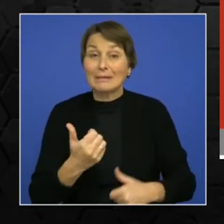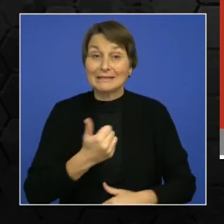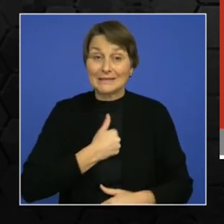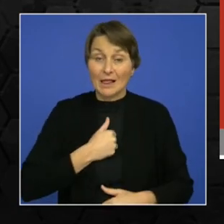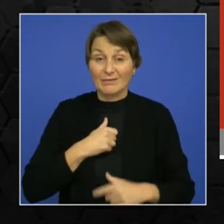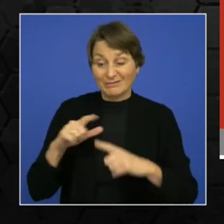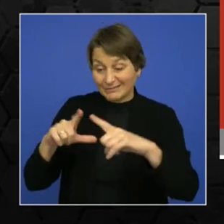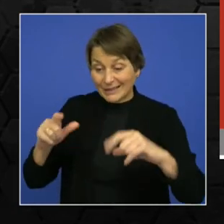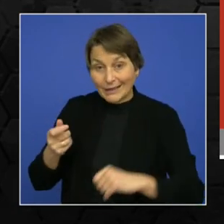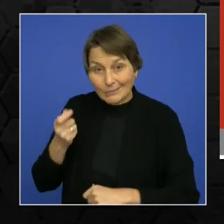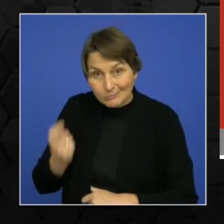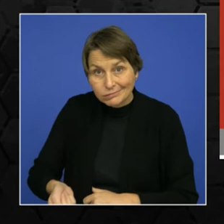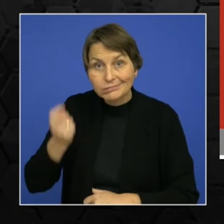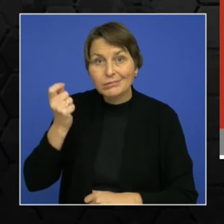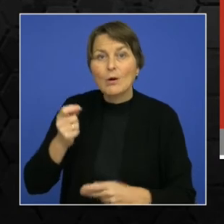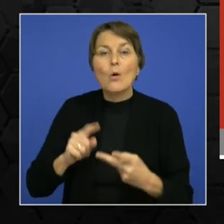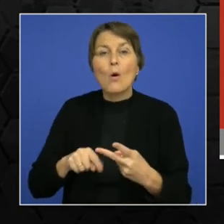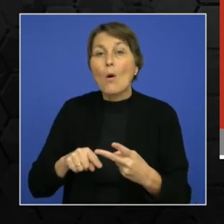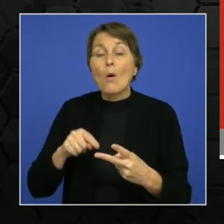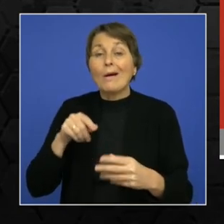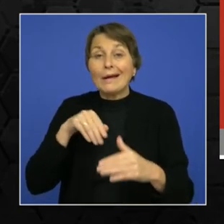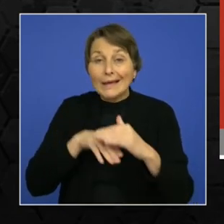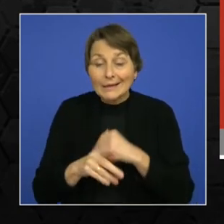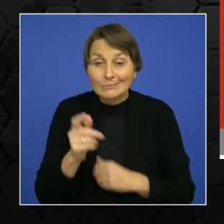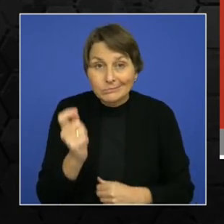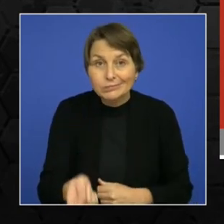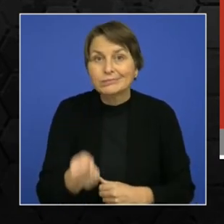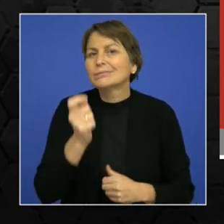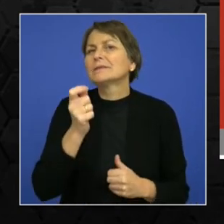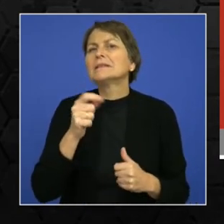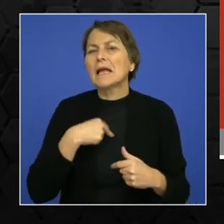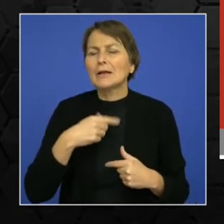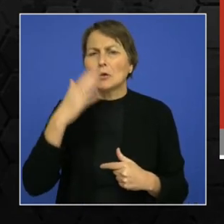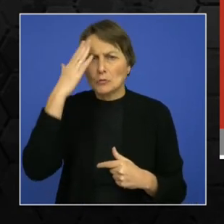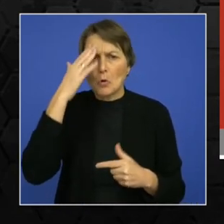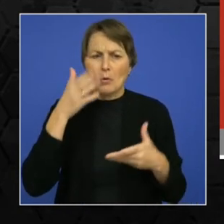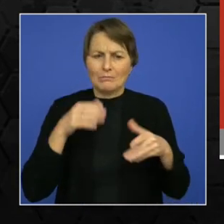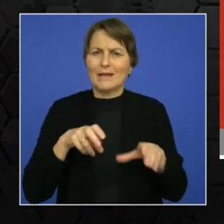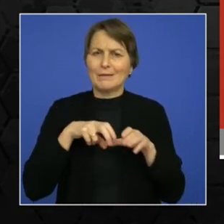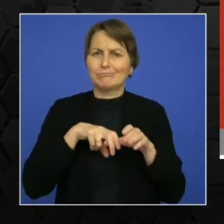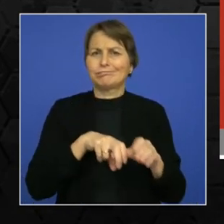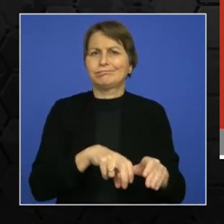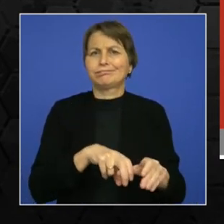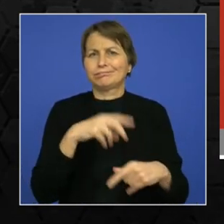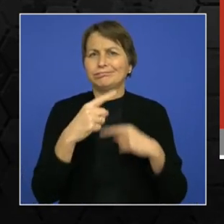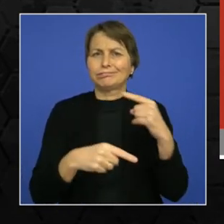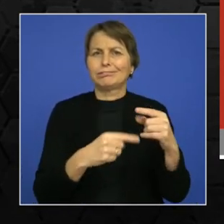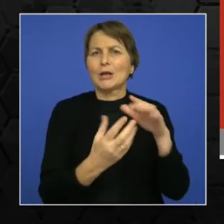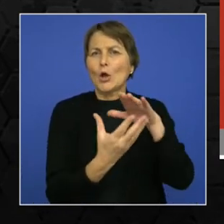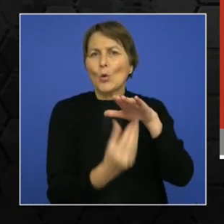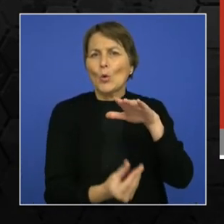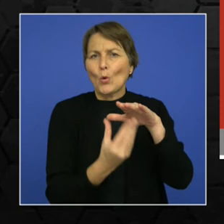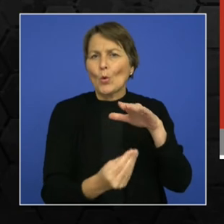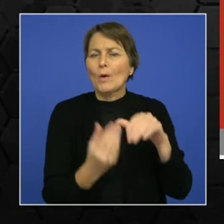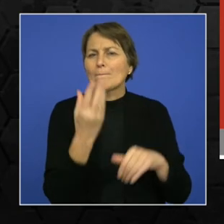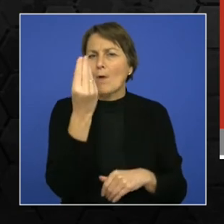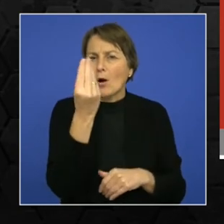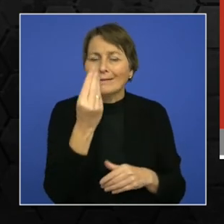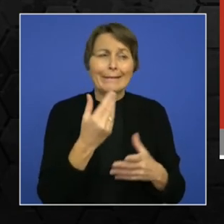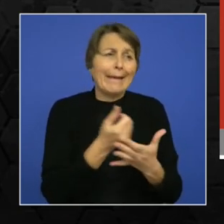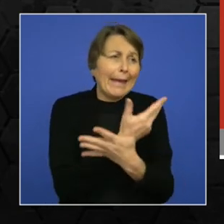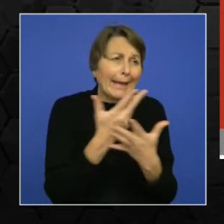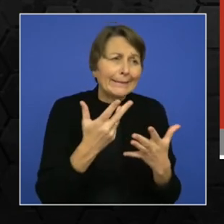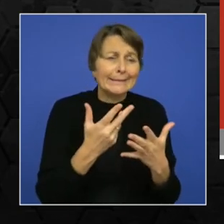authorizes your travel. So inside the smart card are all your tickets, bus tickets, metro tickets, train tickets, tram tickets,